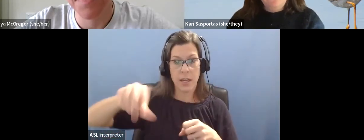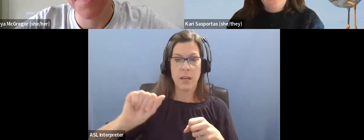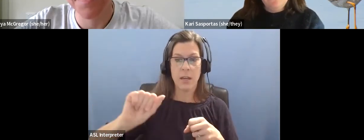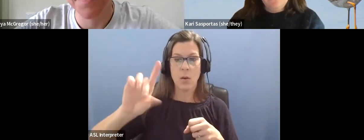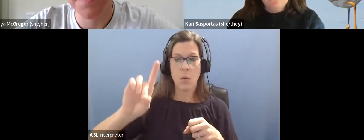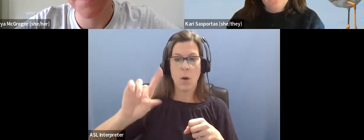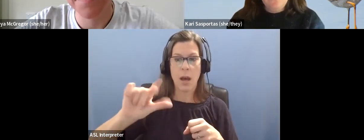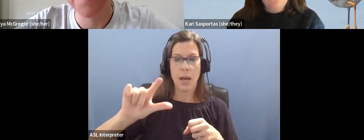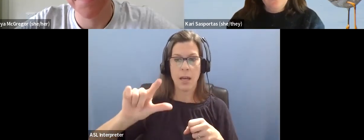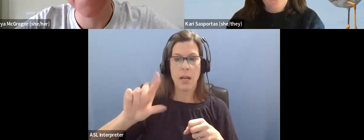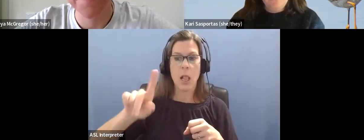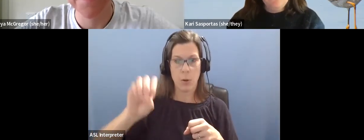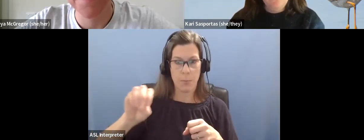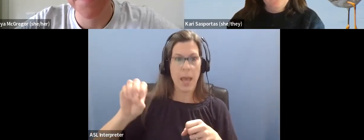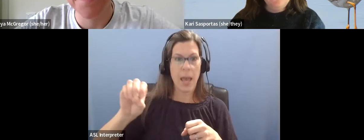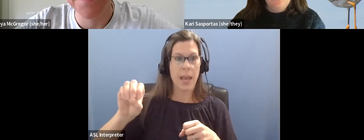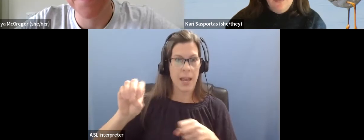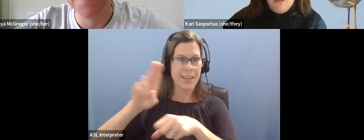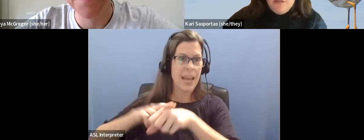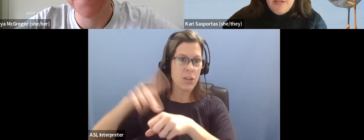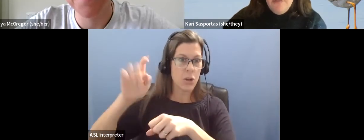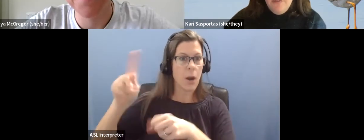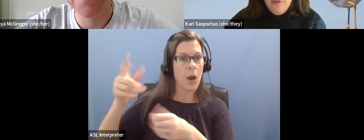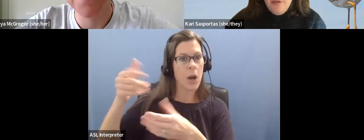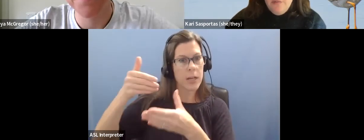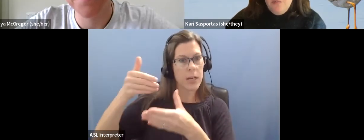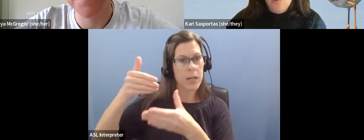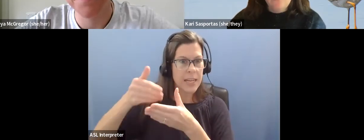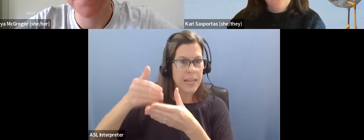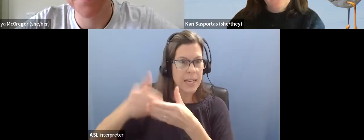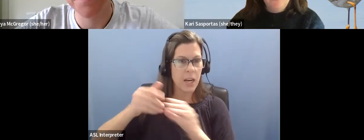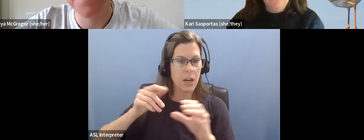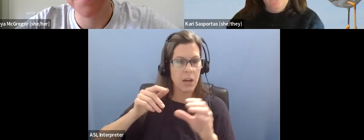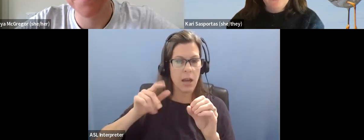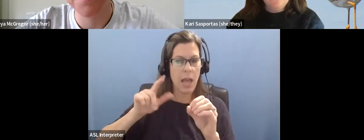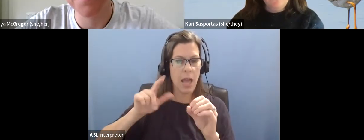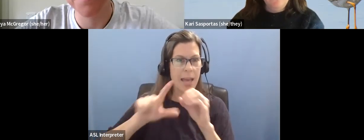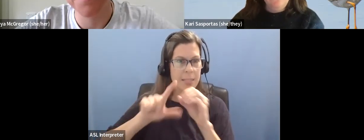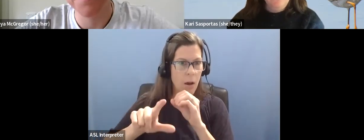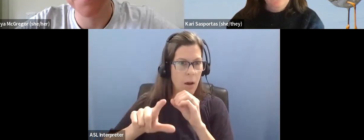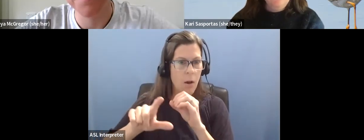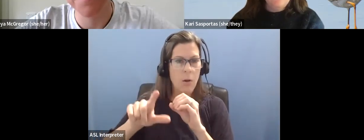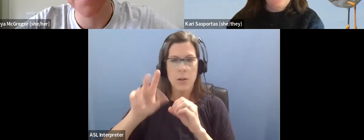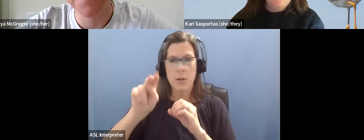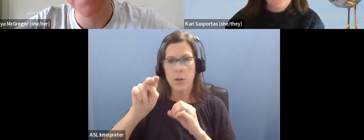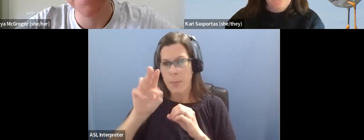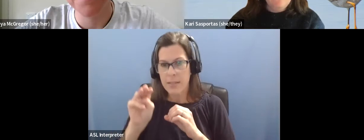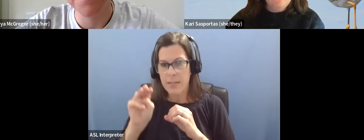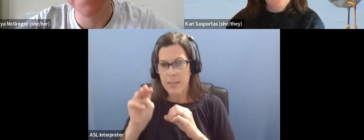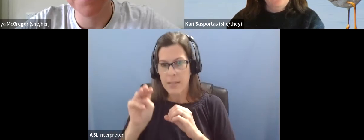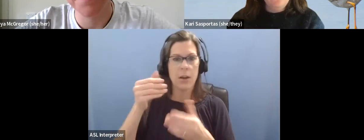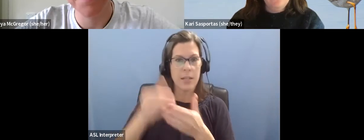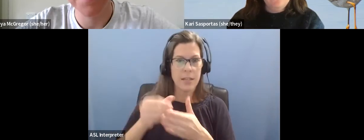western Texas. It's north of El Paso. It's just south of the border with the state of New Mexico and near Carlsbad